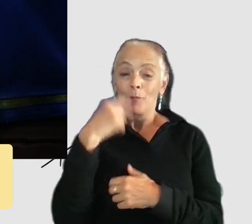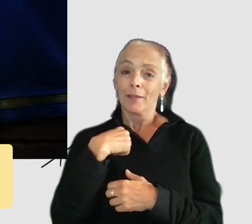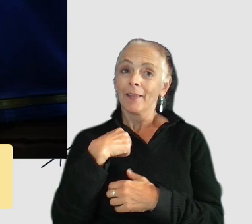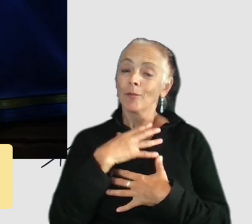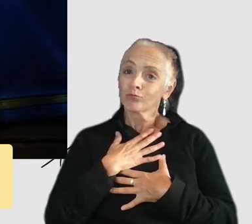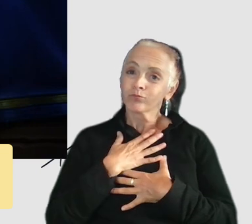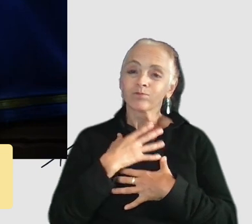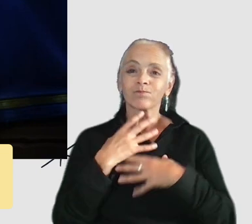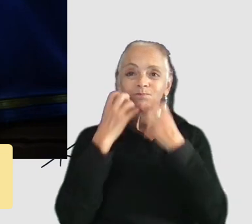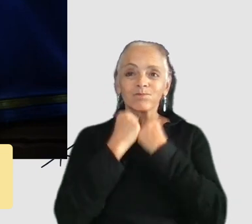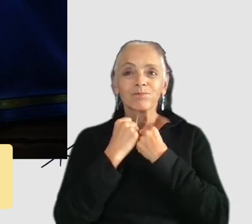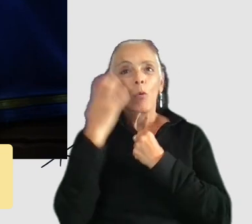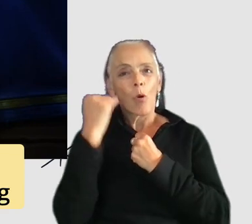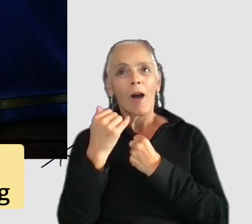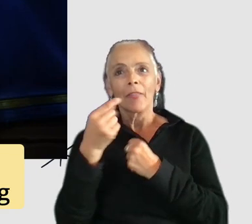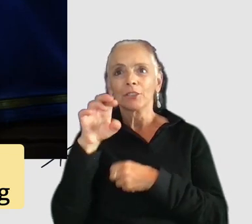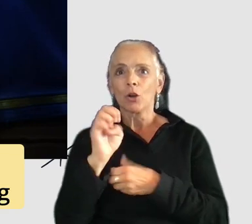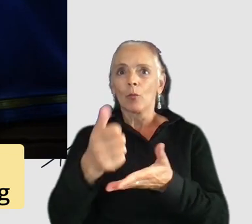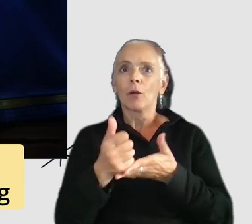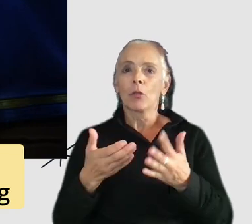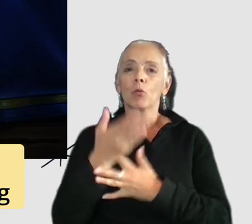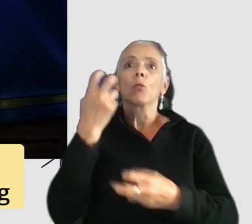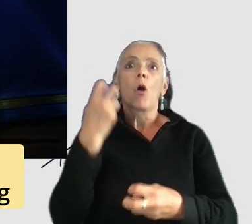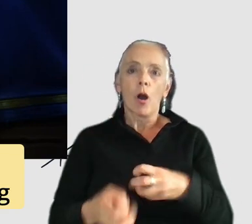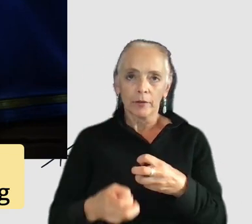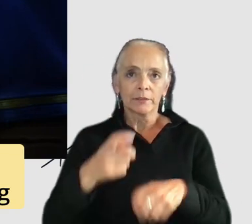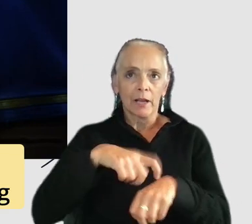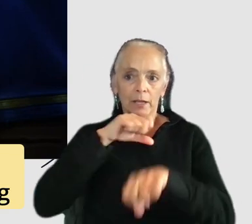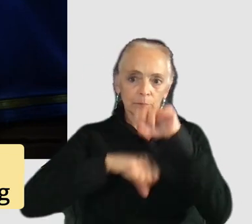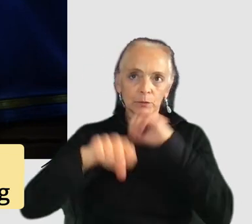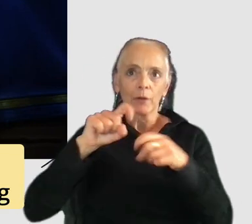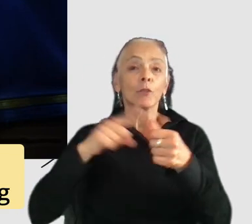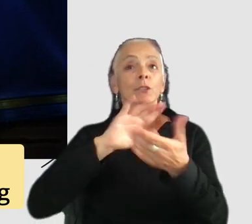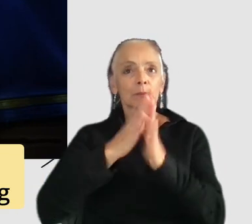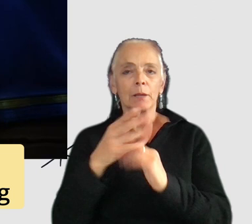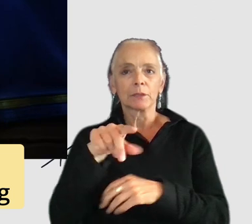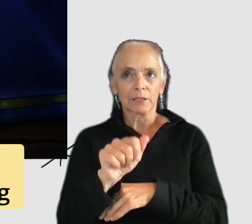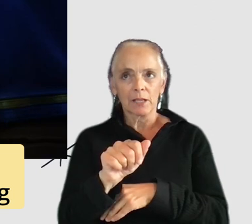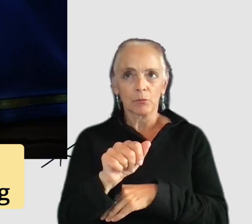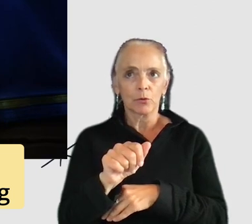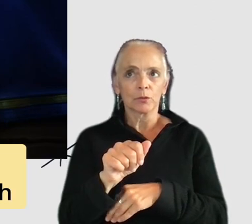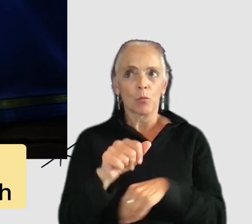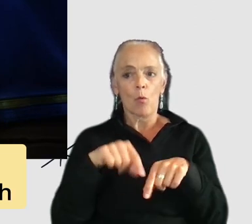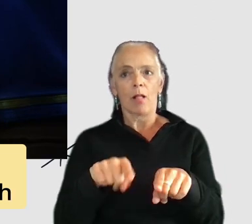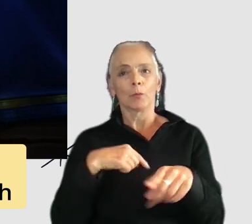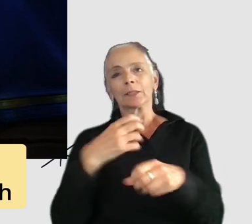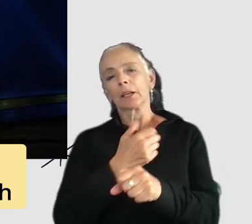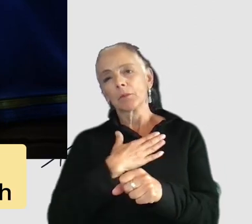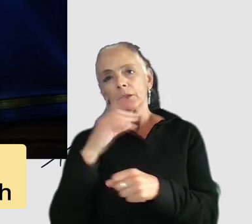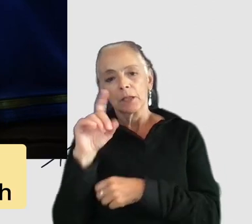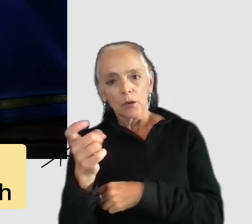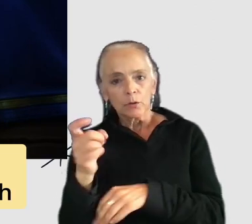because it's a genre that got me through some really hard times when I first became disabled while I was going through the whole process of getting a diagnosis.